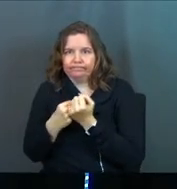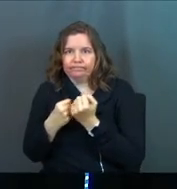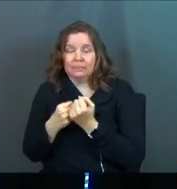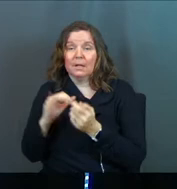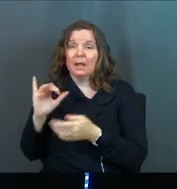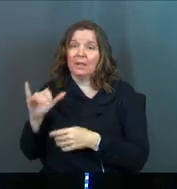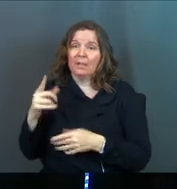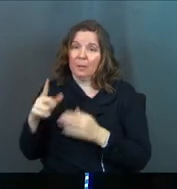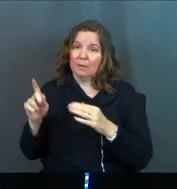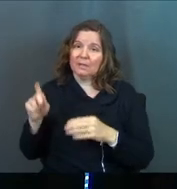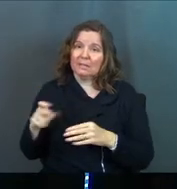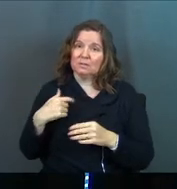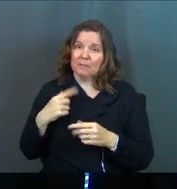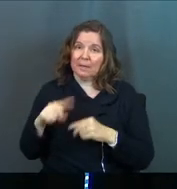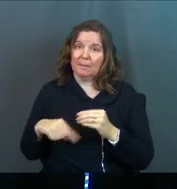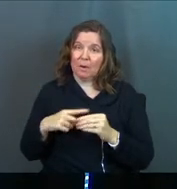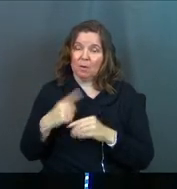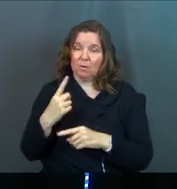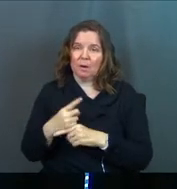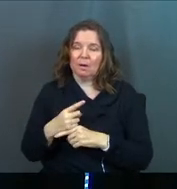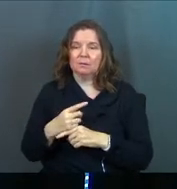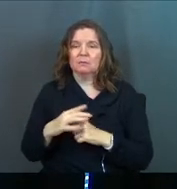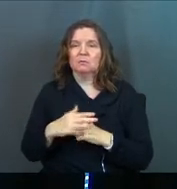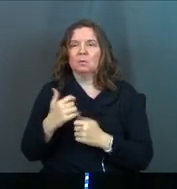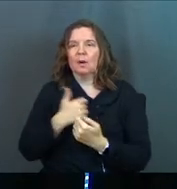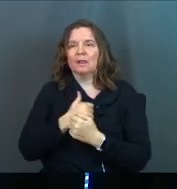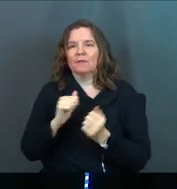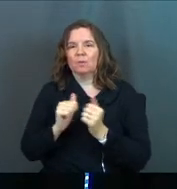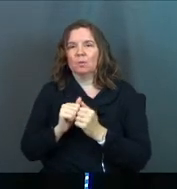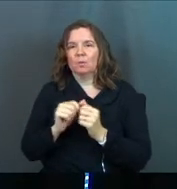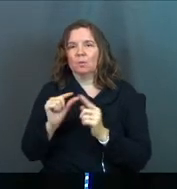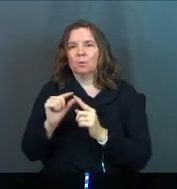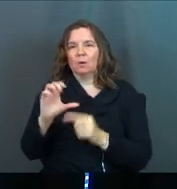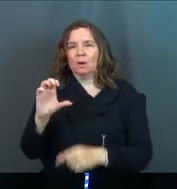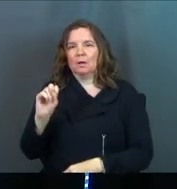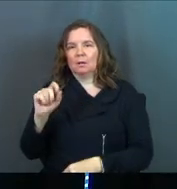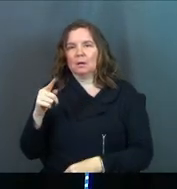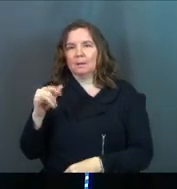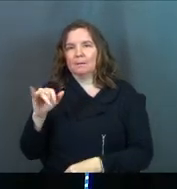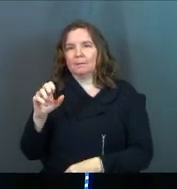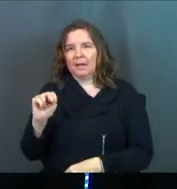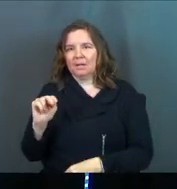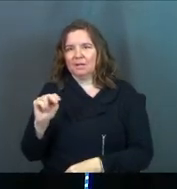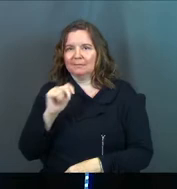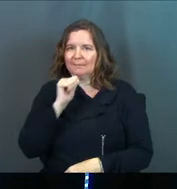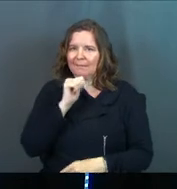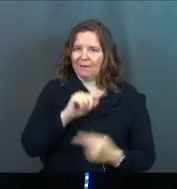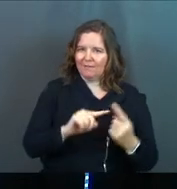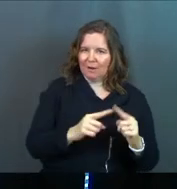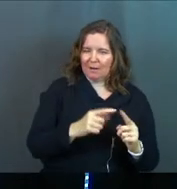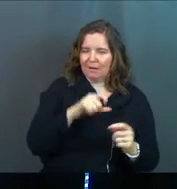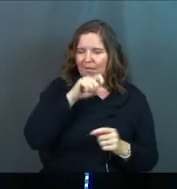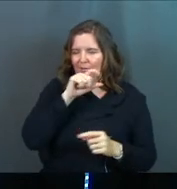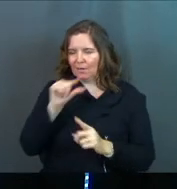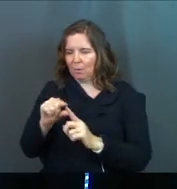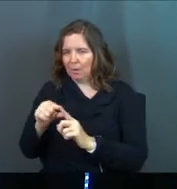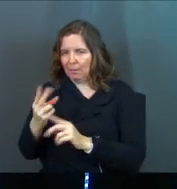And that's what you need to be about. Right? I love the word companion versus friend there. I'm going to use that just a little bit with us here.